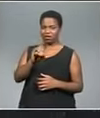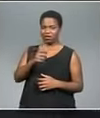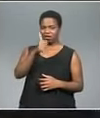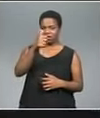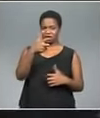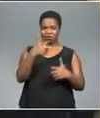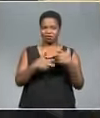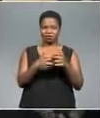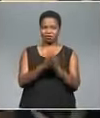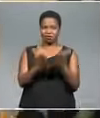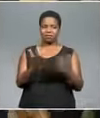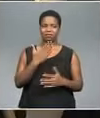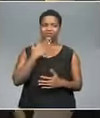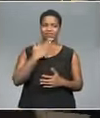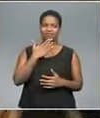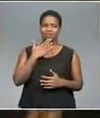All right. Thank you.